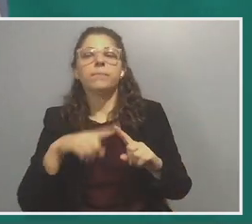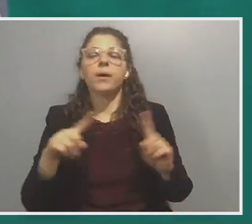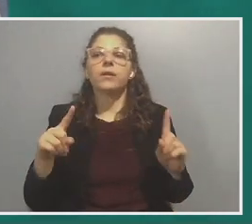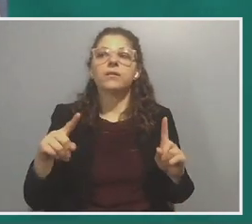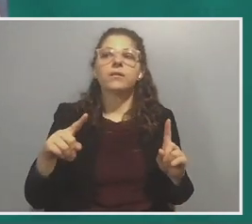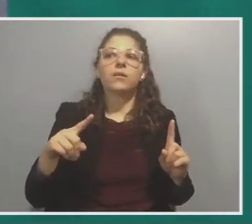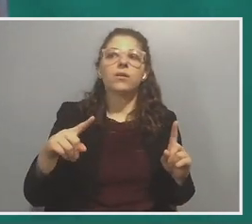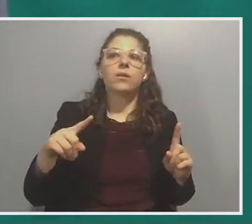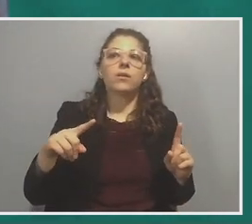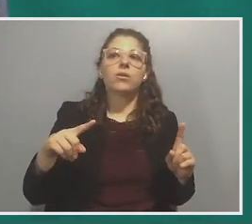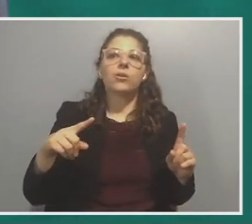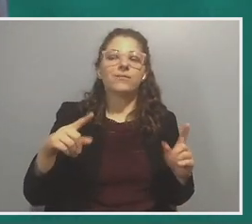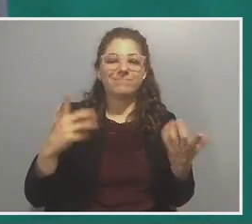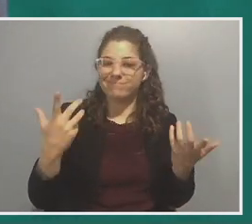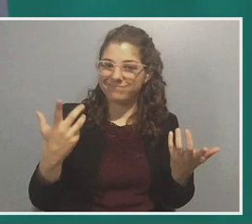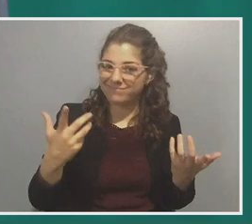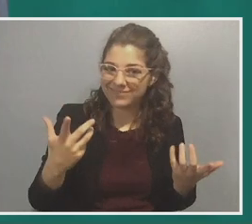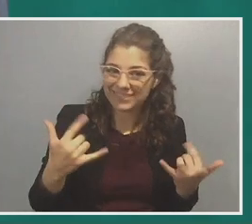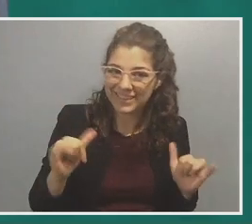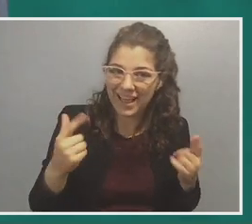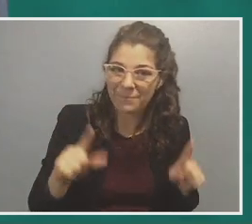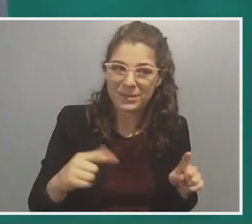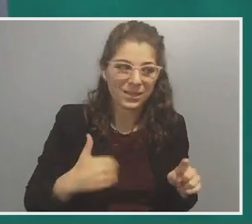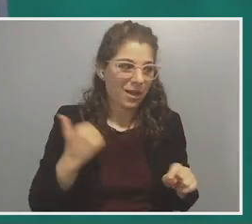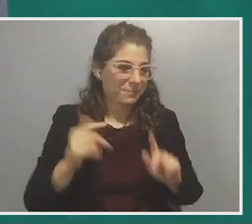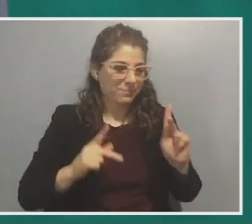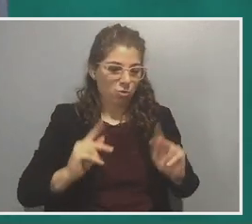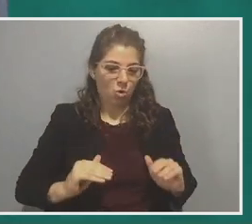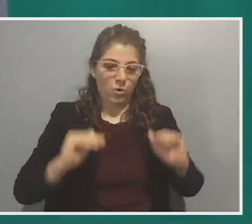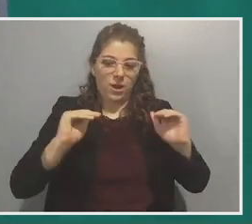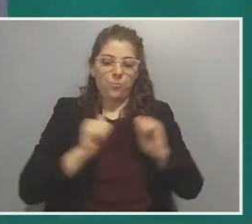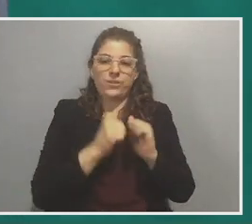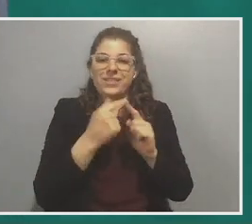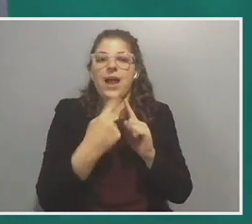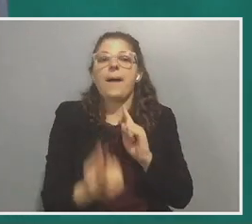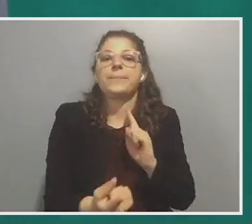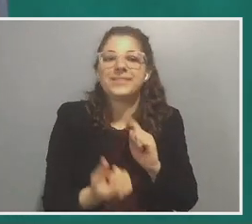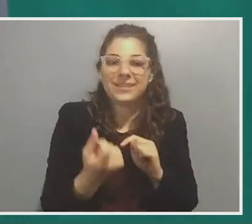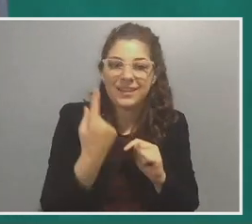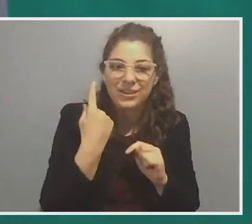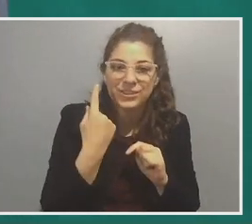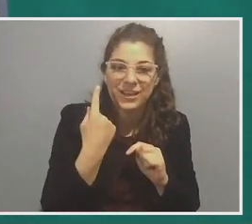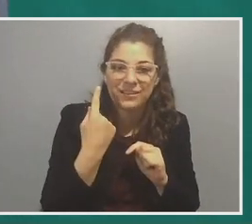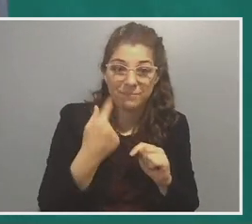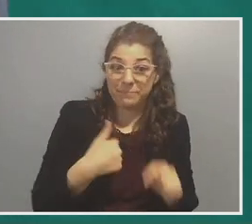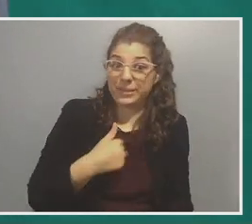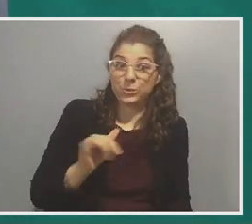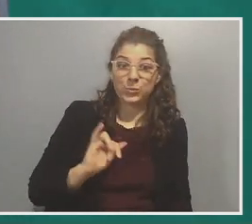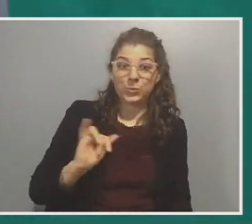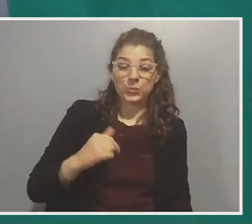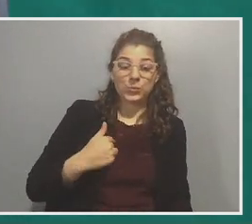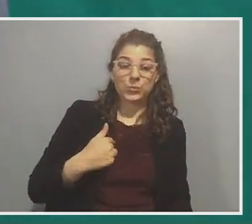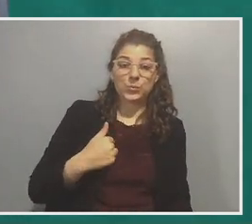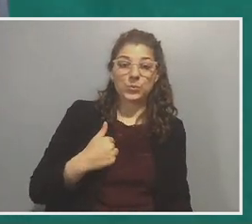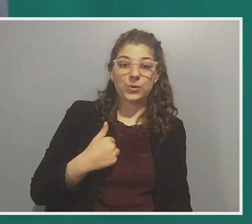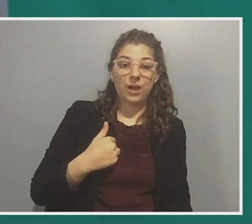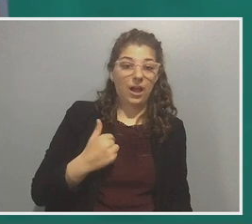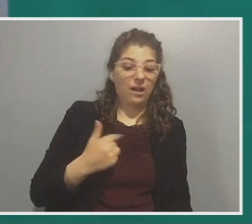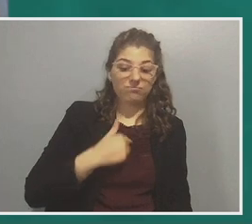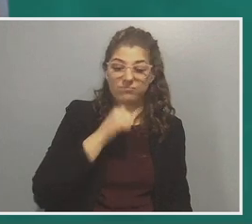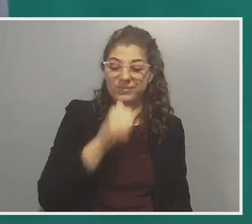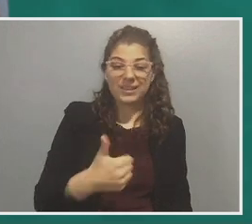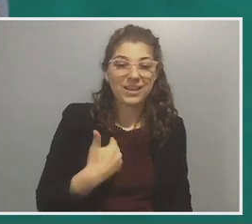estimate the extent to which so many young people are growing up with the opposite framework, the extent to which I did right. The extent to which I didn't have,